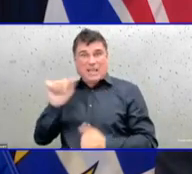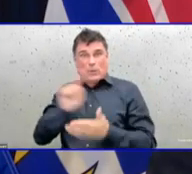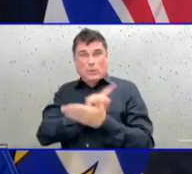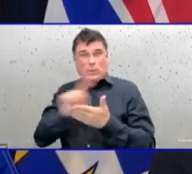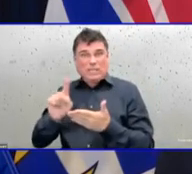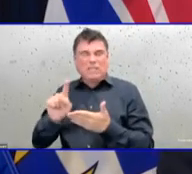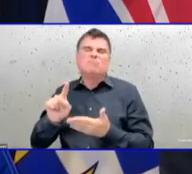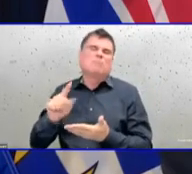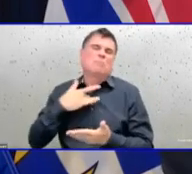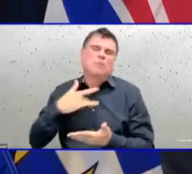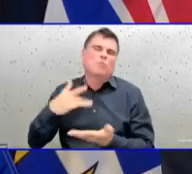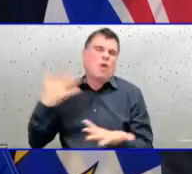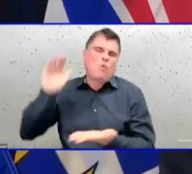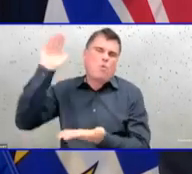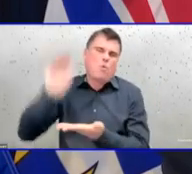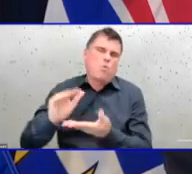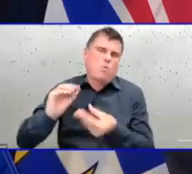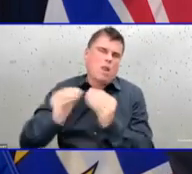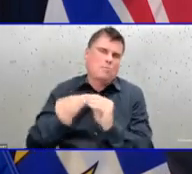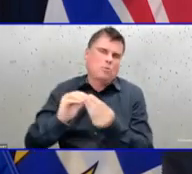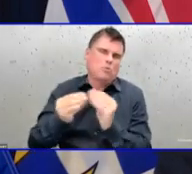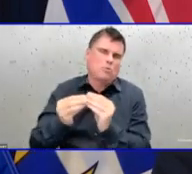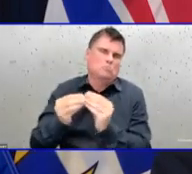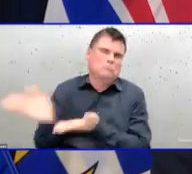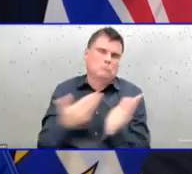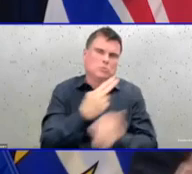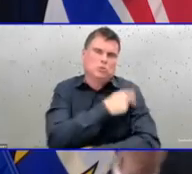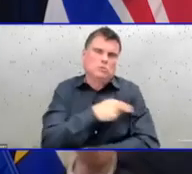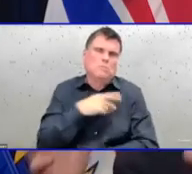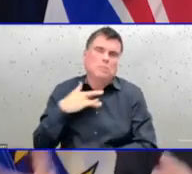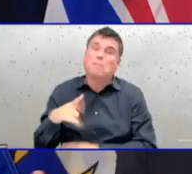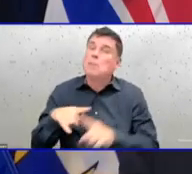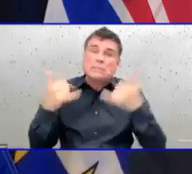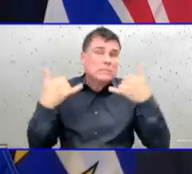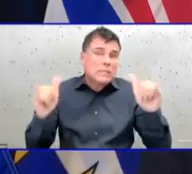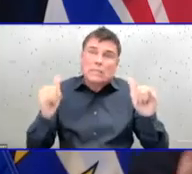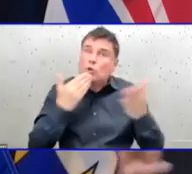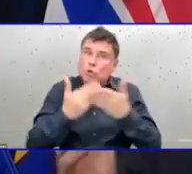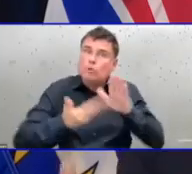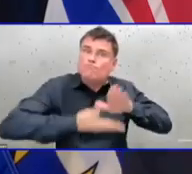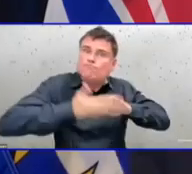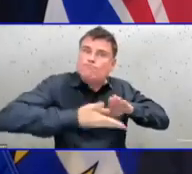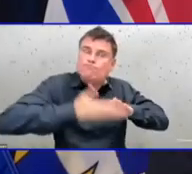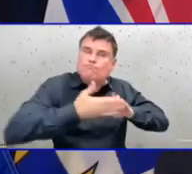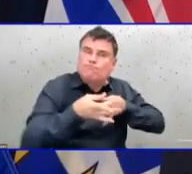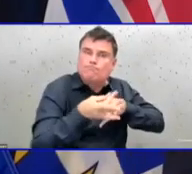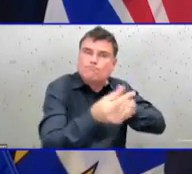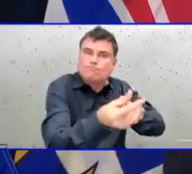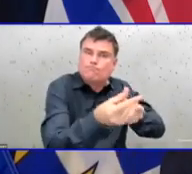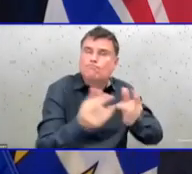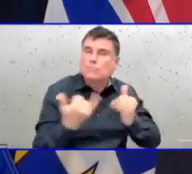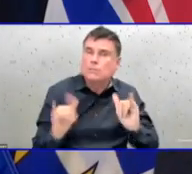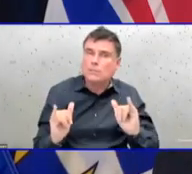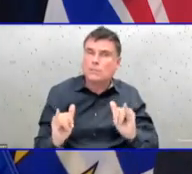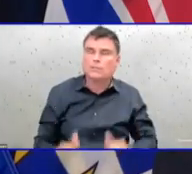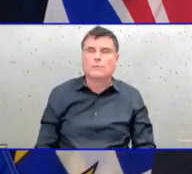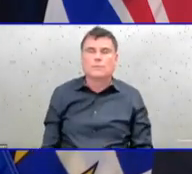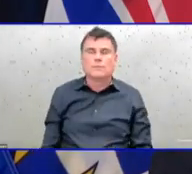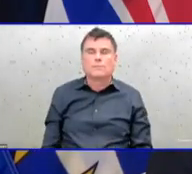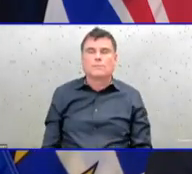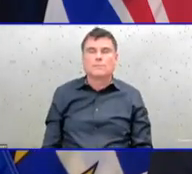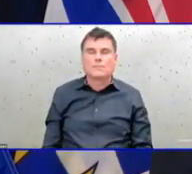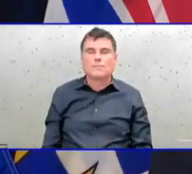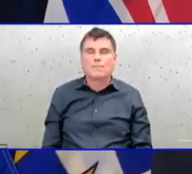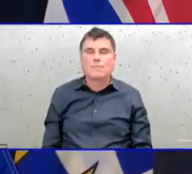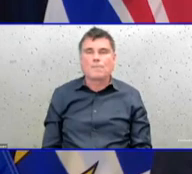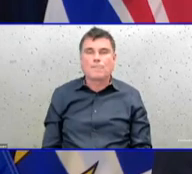at the numbers of surgeries cancelled in a week, or postponed in a week of 200, and those completed in the week of October 2nd to